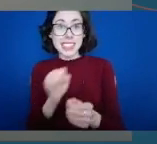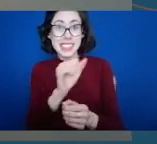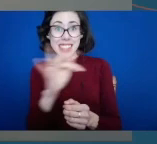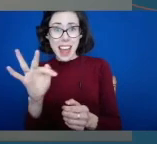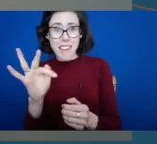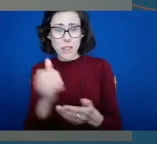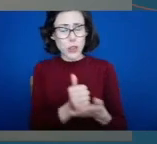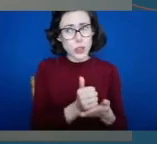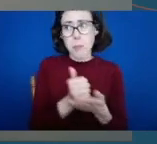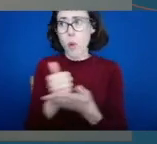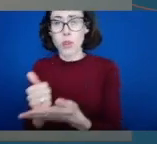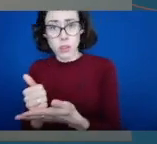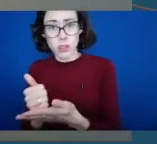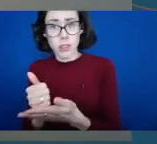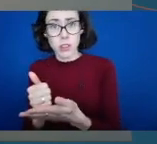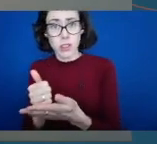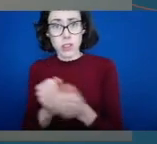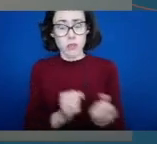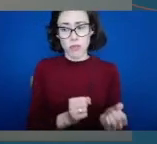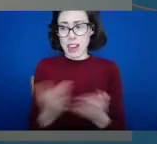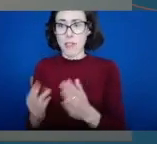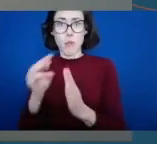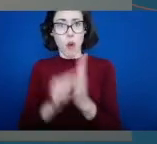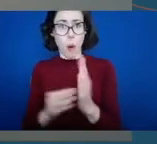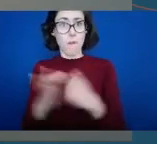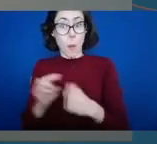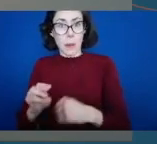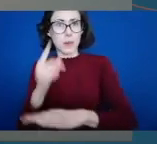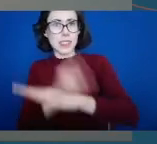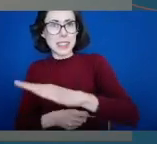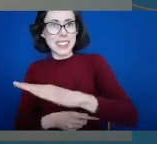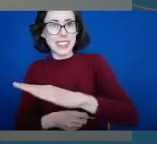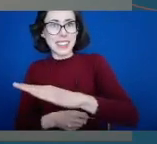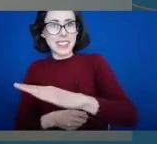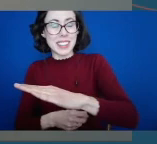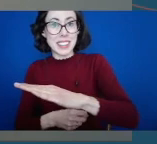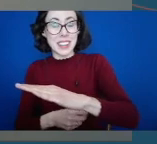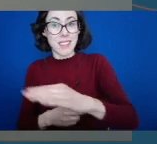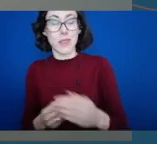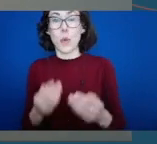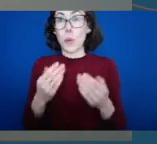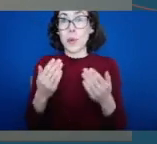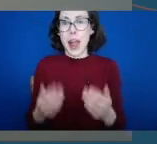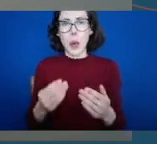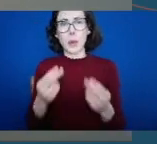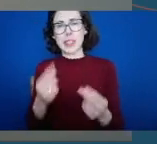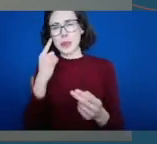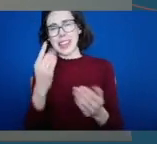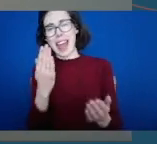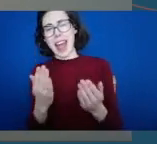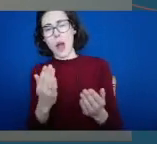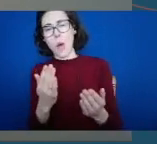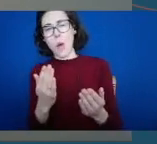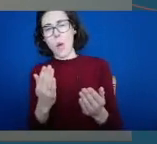disabilities. And I think I suppose for us that we need to continue to look and see ways of supporting staff within health care services